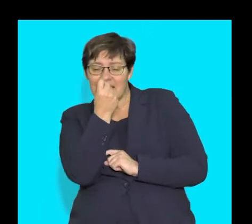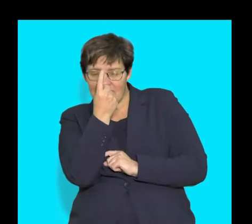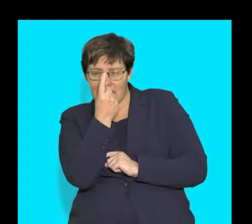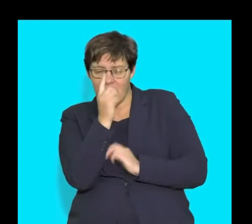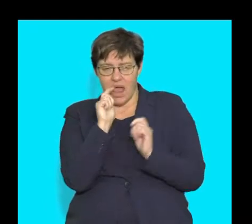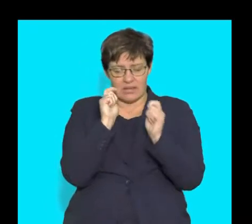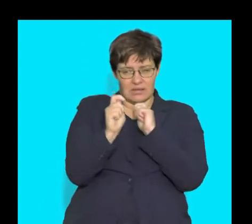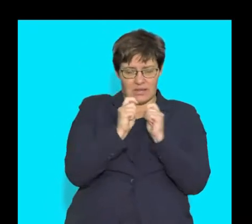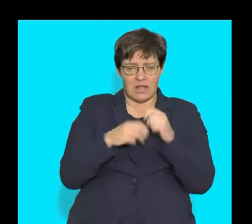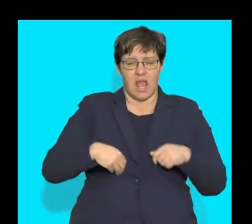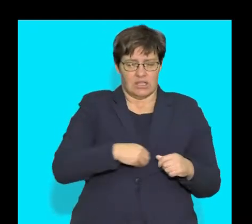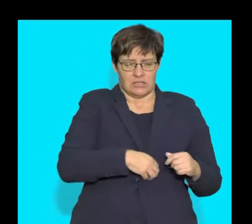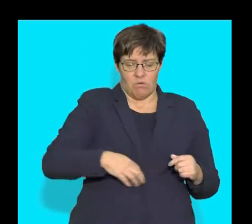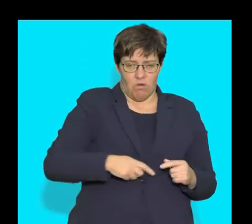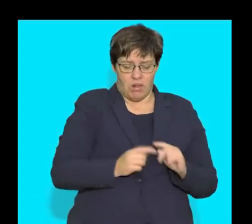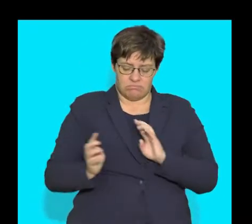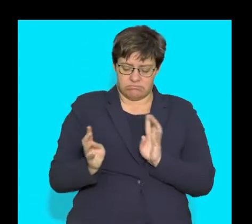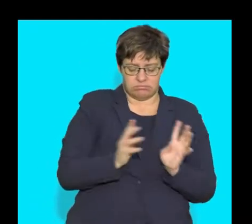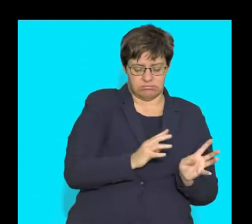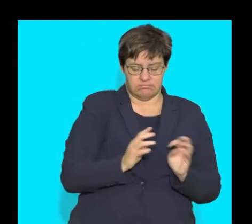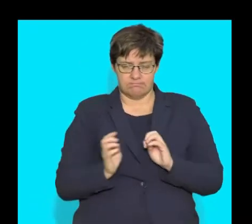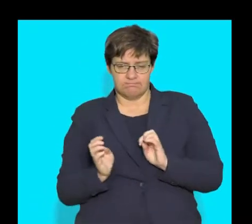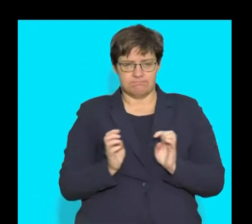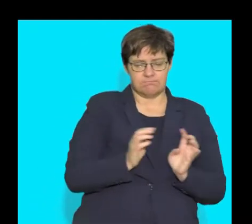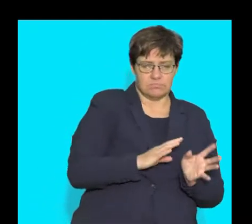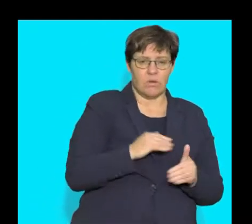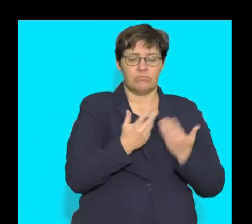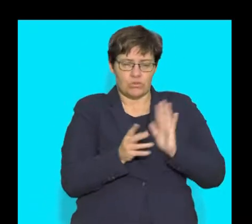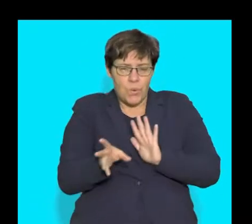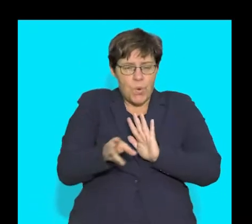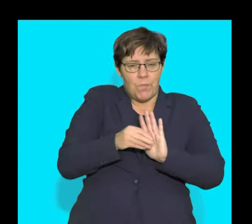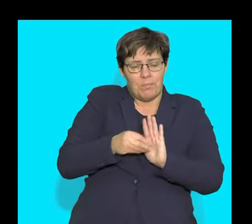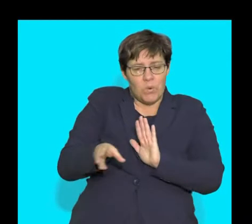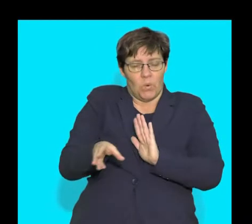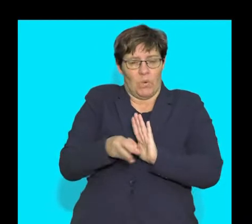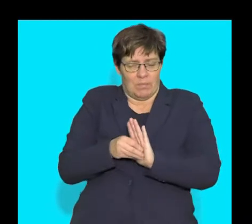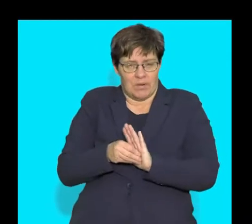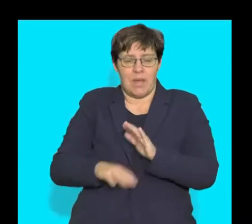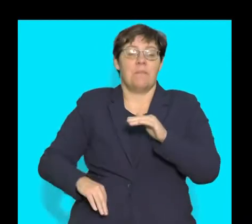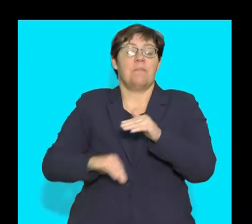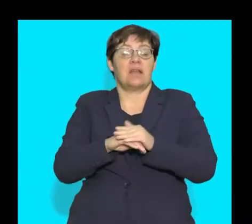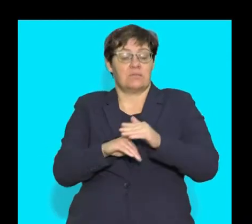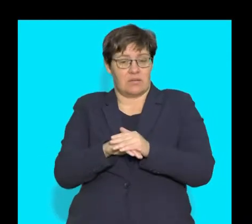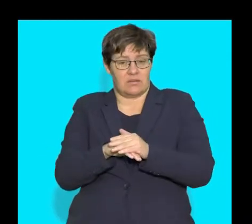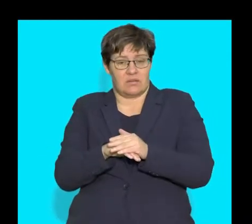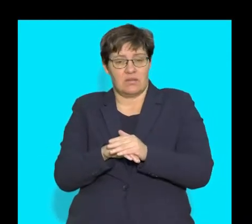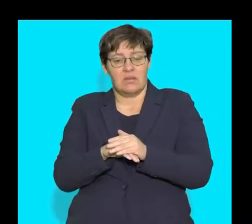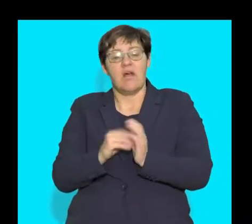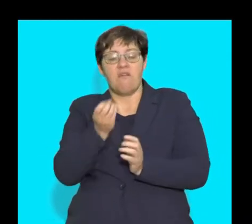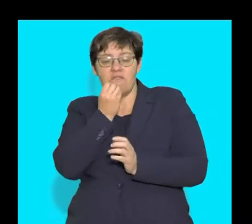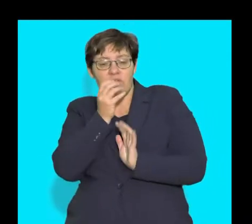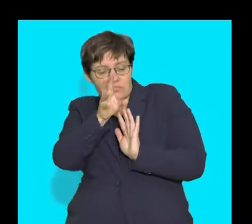the adaptation of the small intestine for the process of absorption and maximizing the